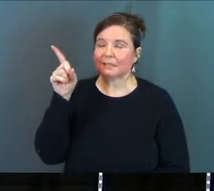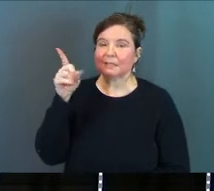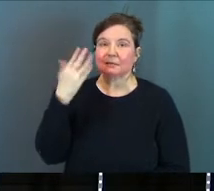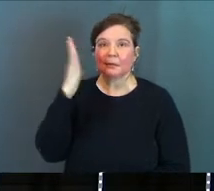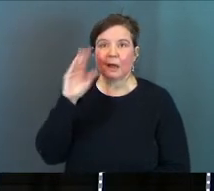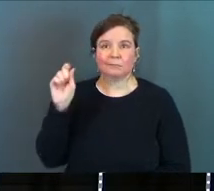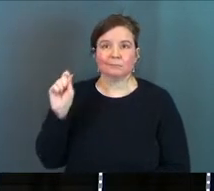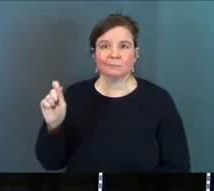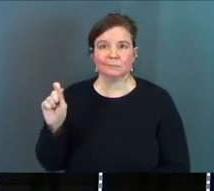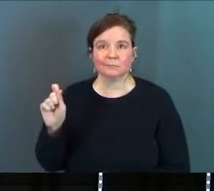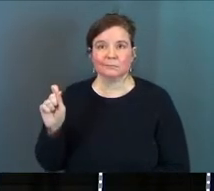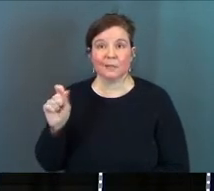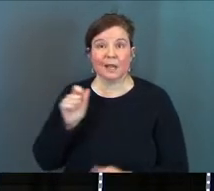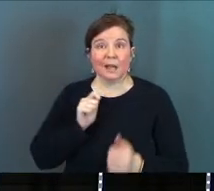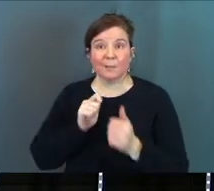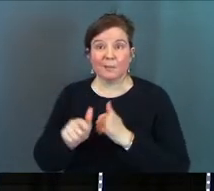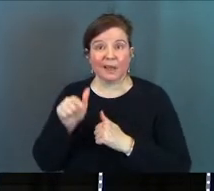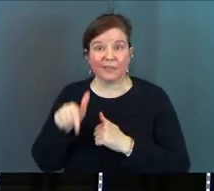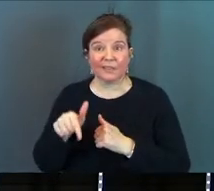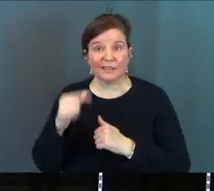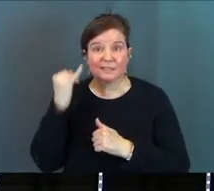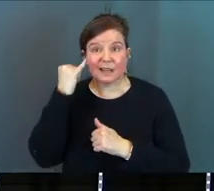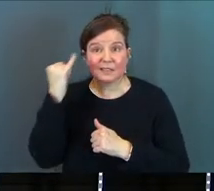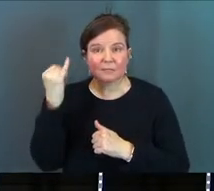this the angels cannot think